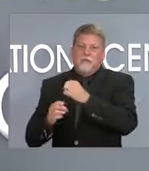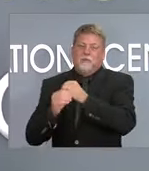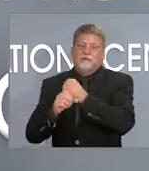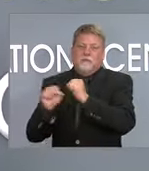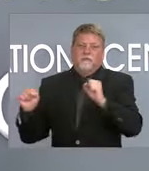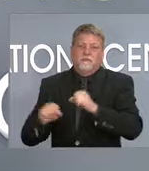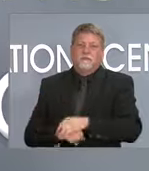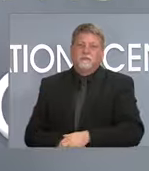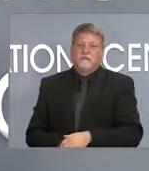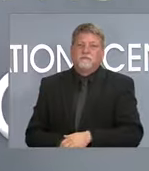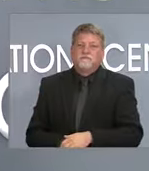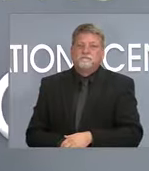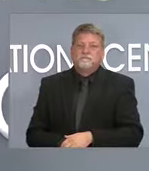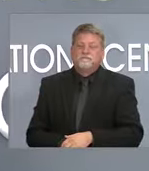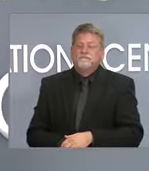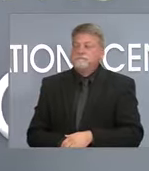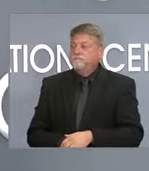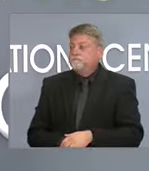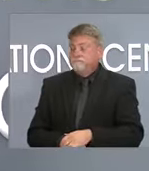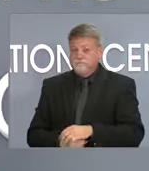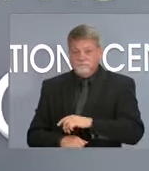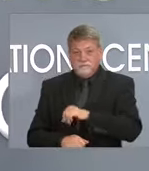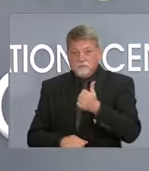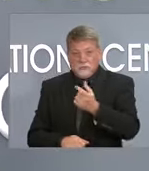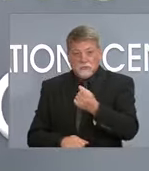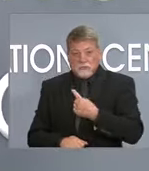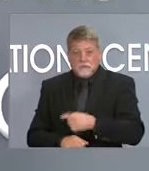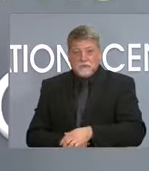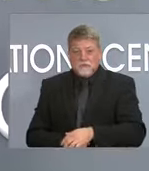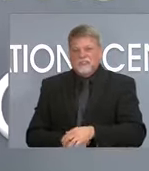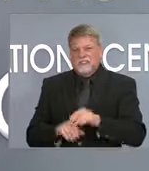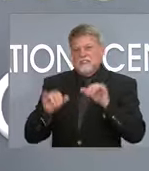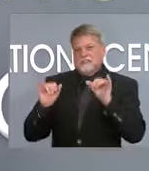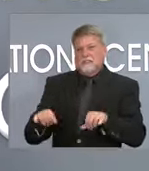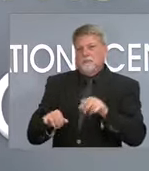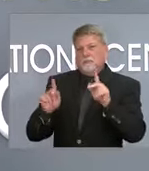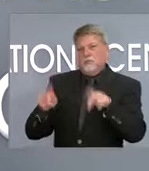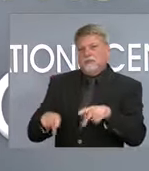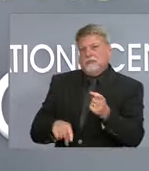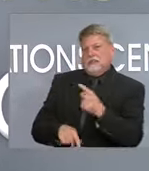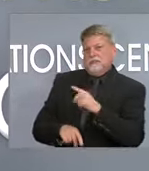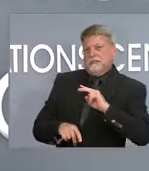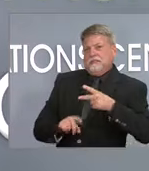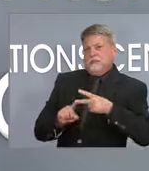Next question. We have a follow up, Ashley Talley WRAL.